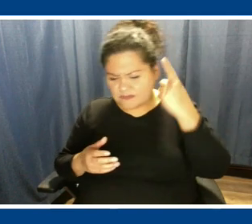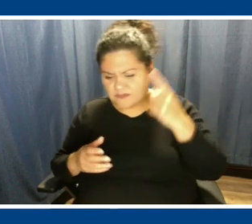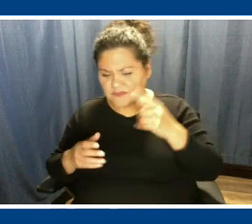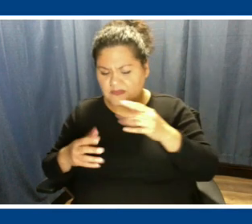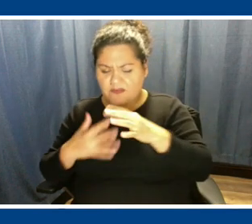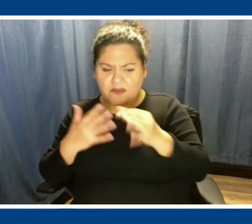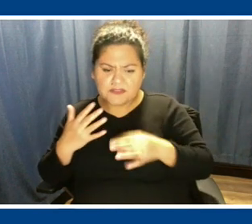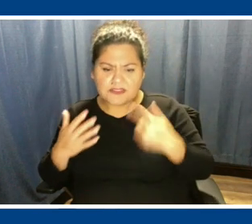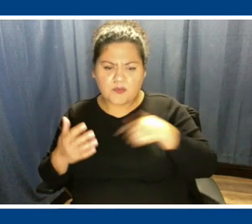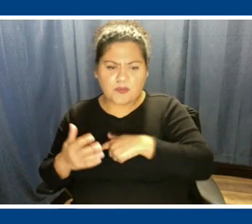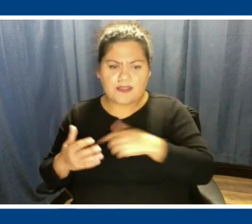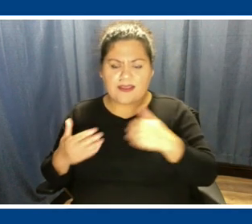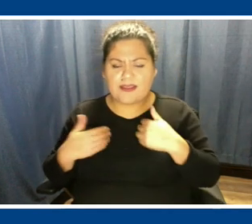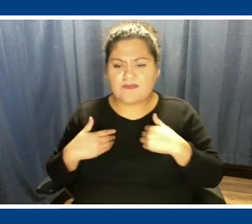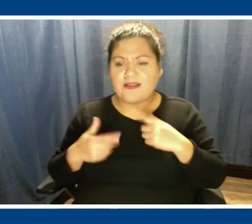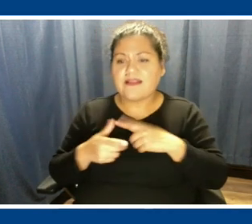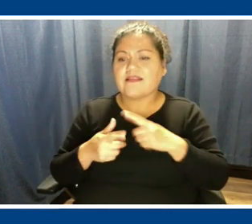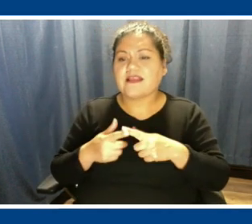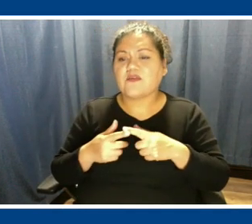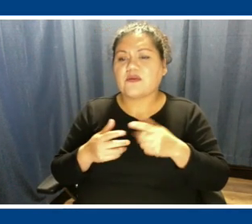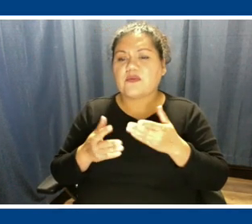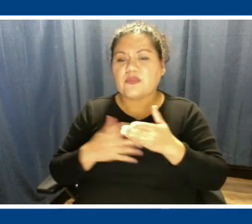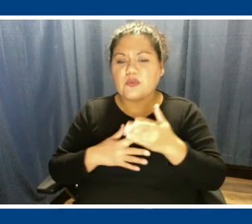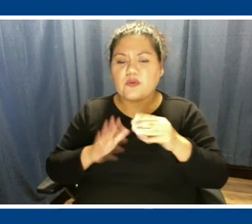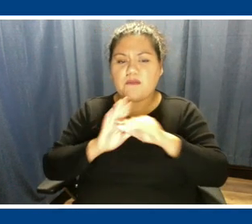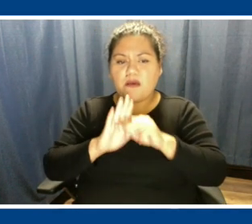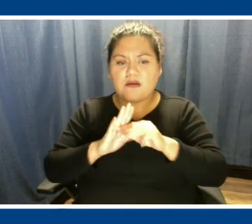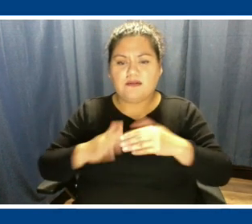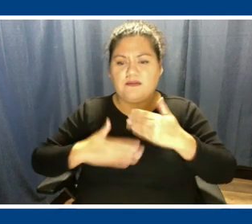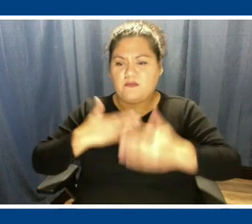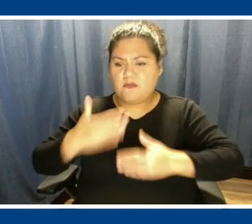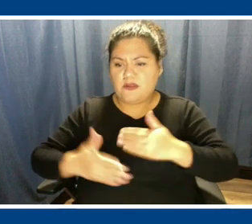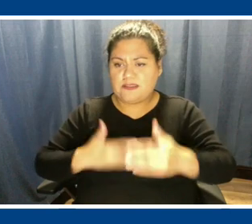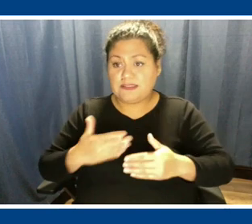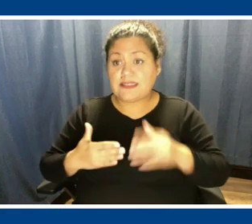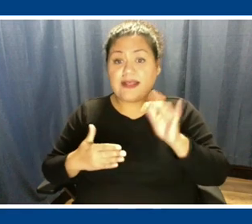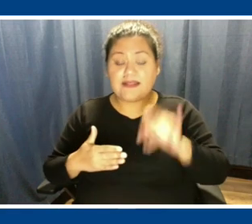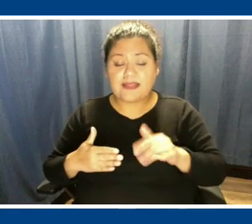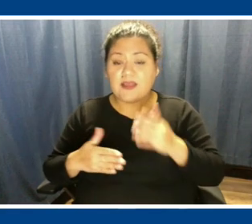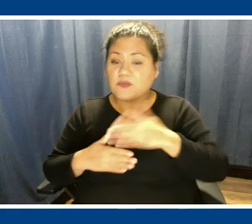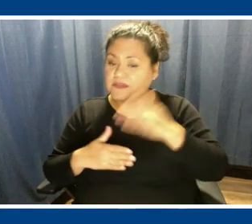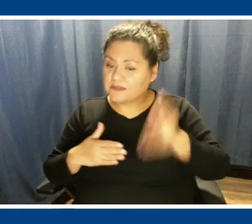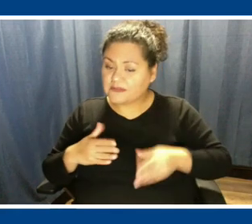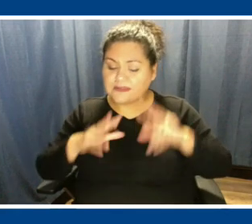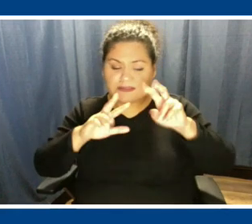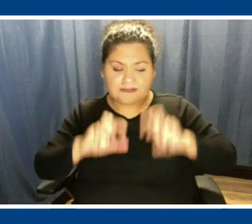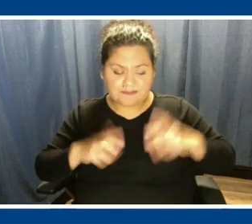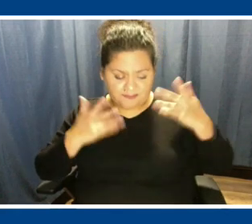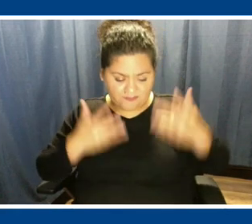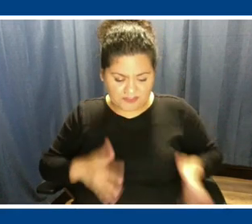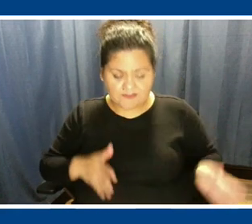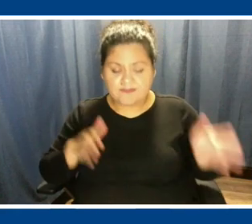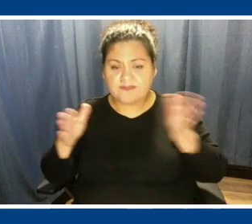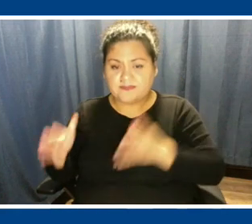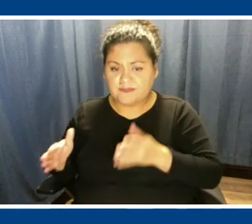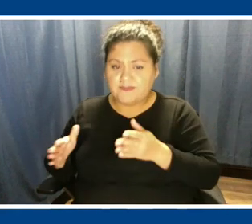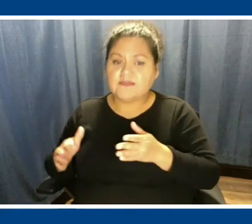Then we worked through a modeling process. That's been completed. The analysis has been done. The